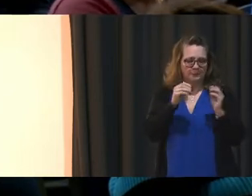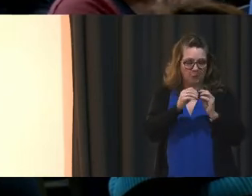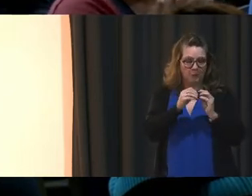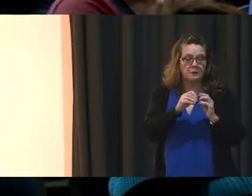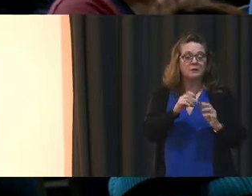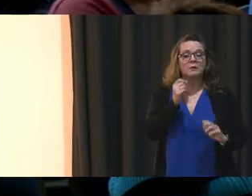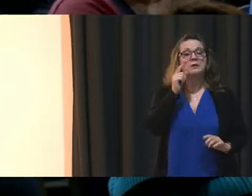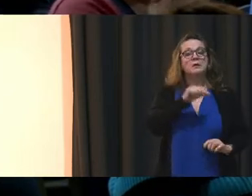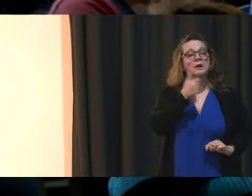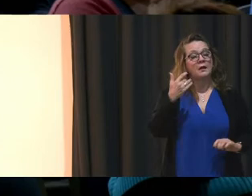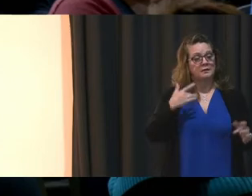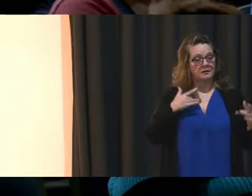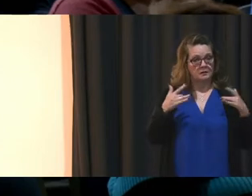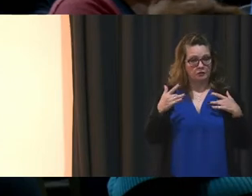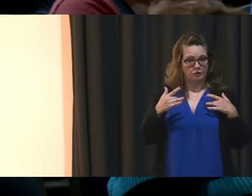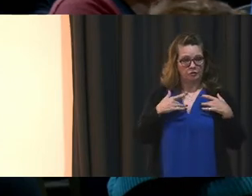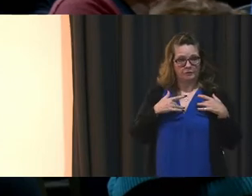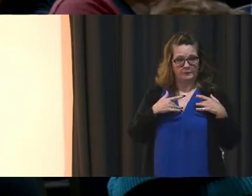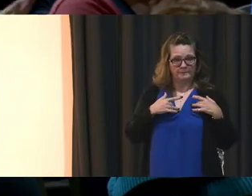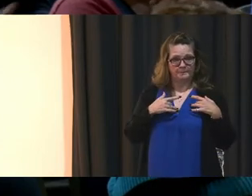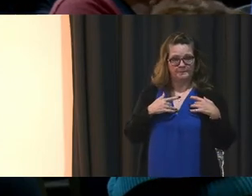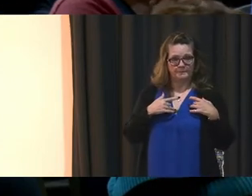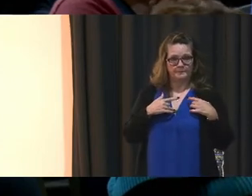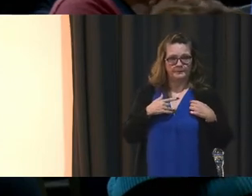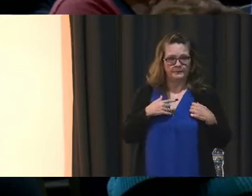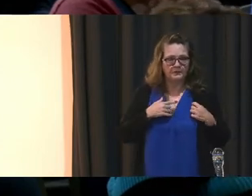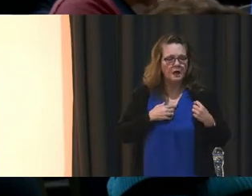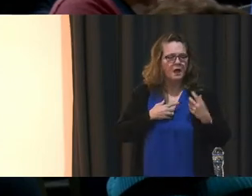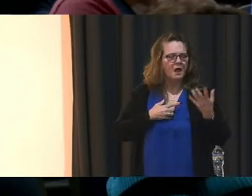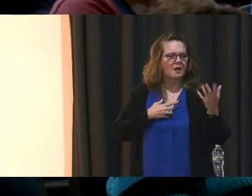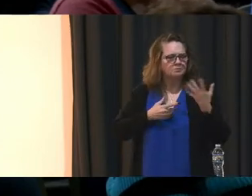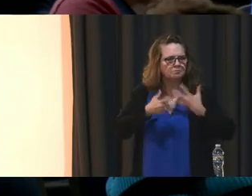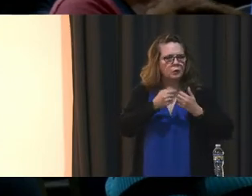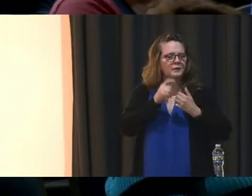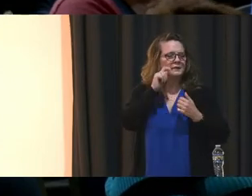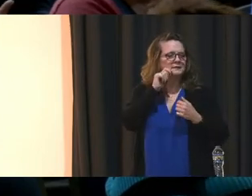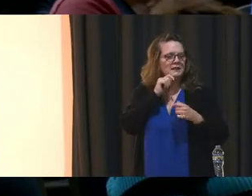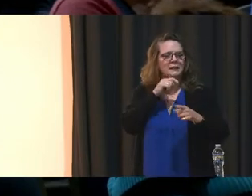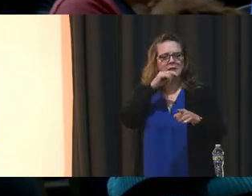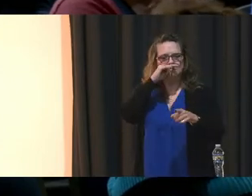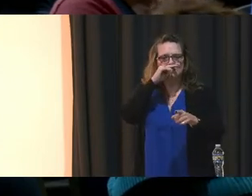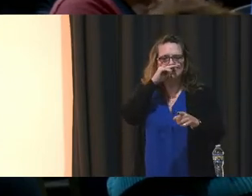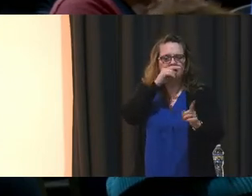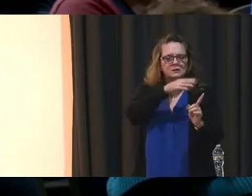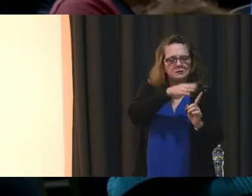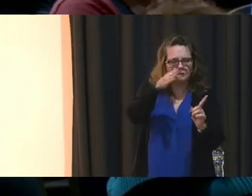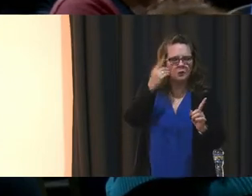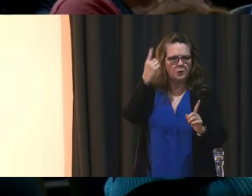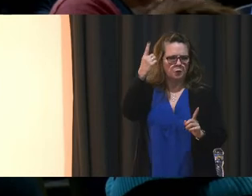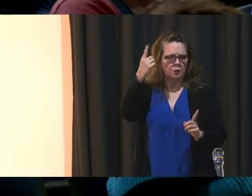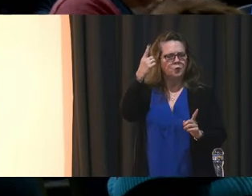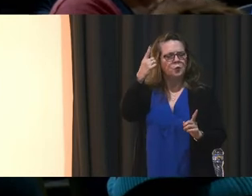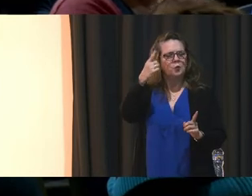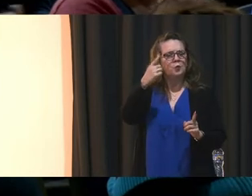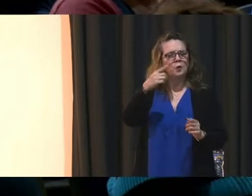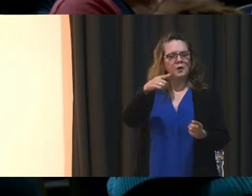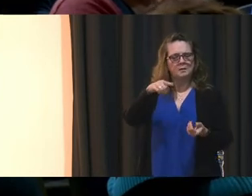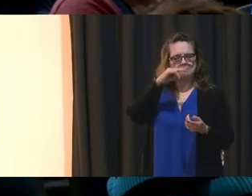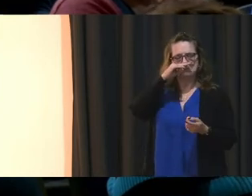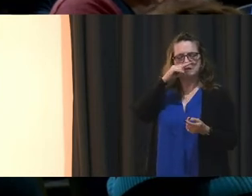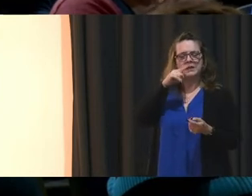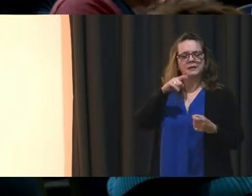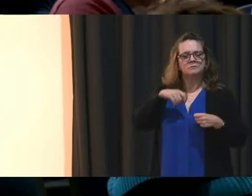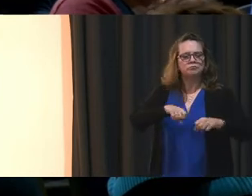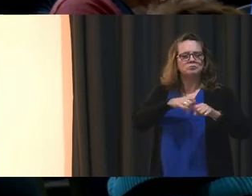is, I actually interact with a lot of teenagers, and one of the teenagers who was doing yard work for me, right before